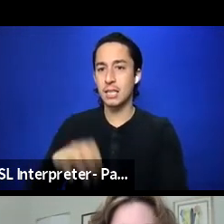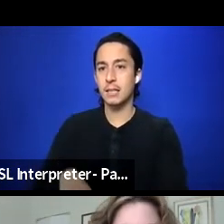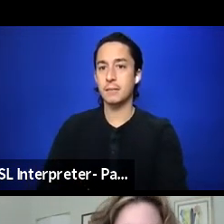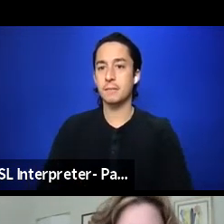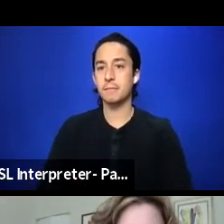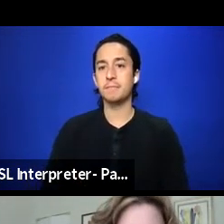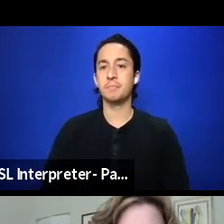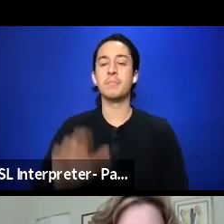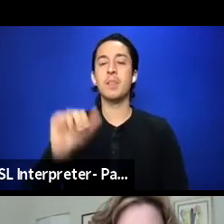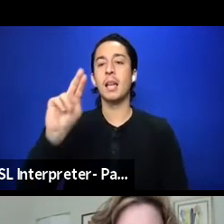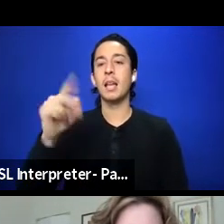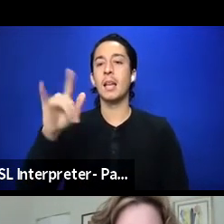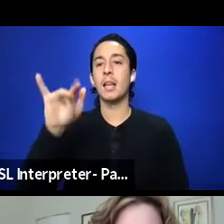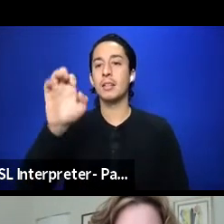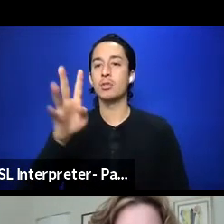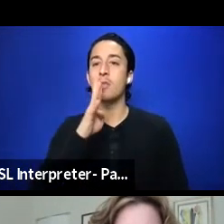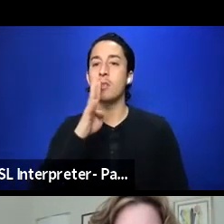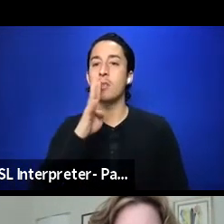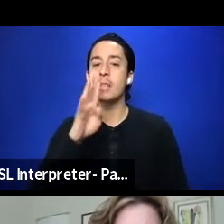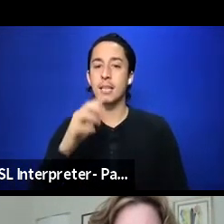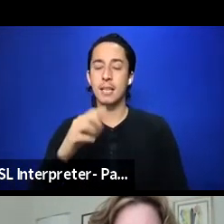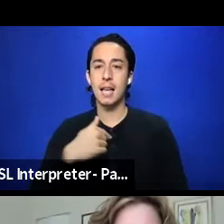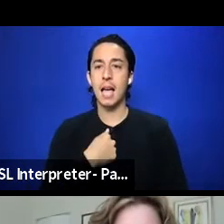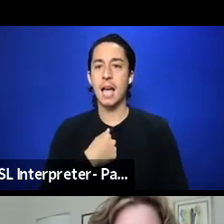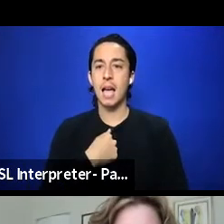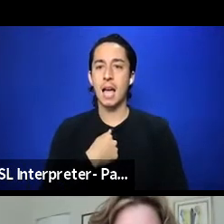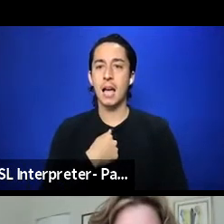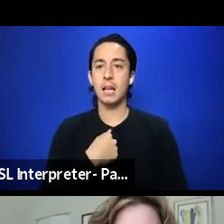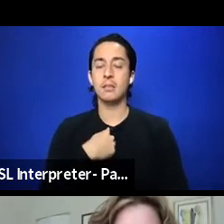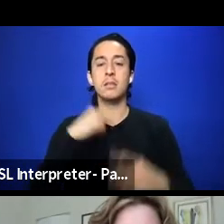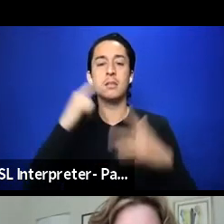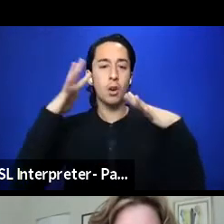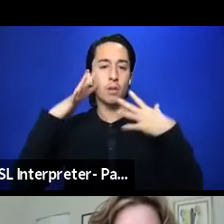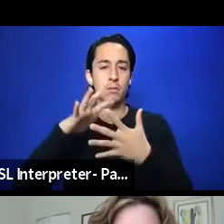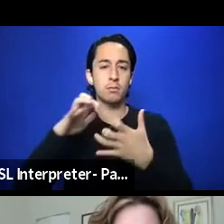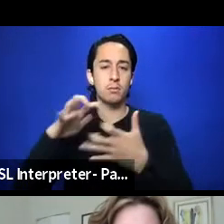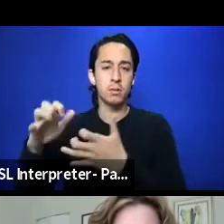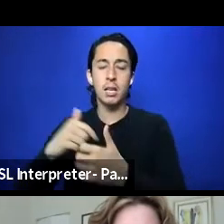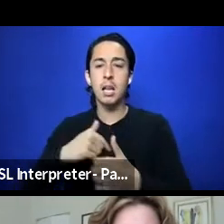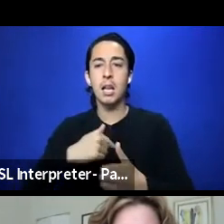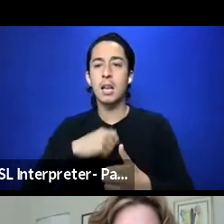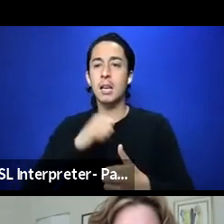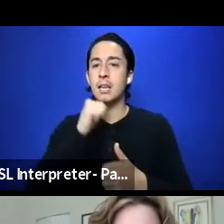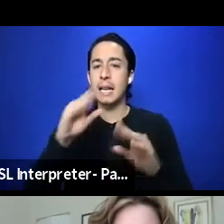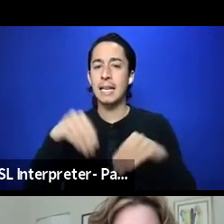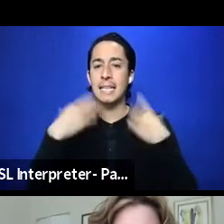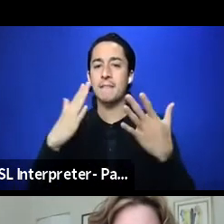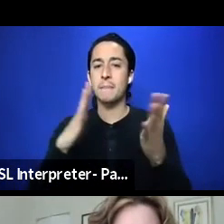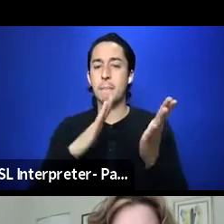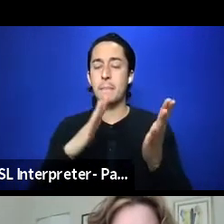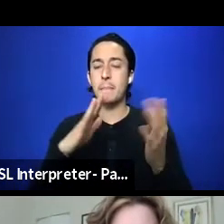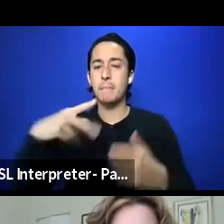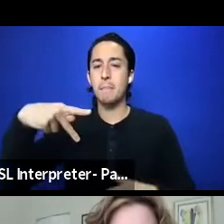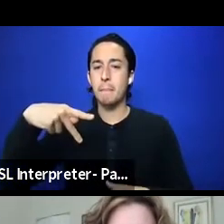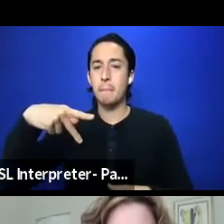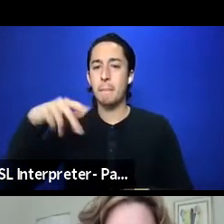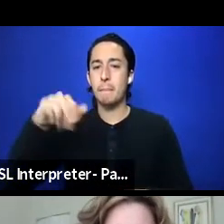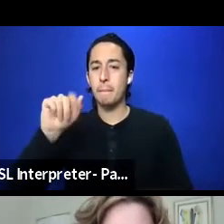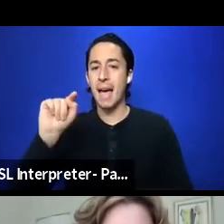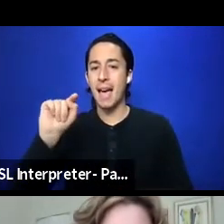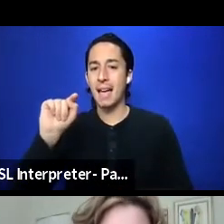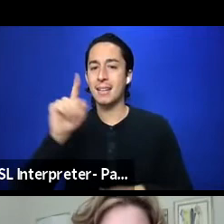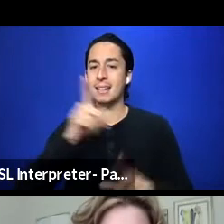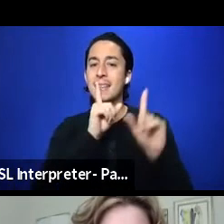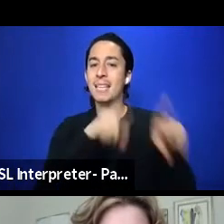I just, you know, meant not to give like a answer, but I feel like part